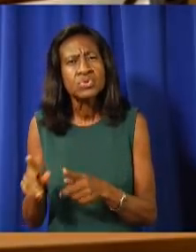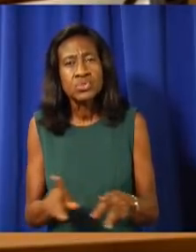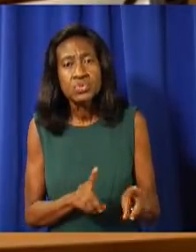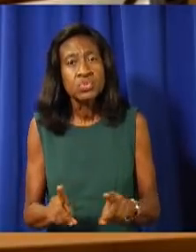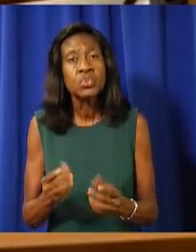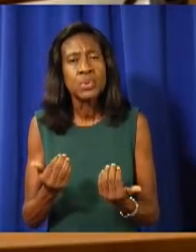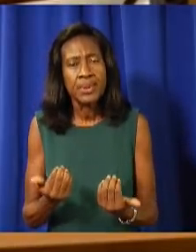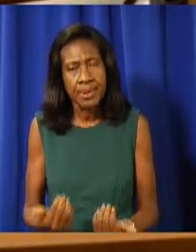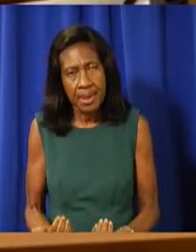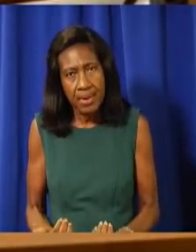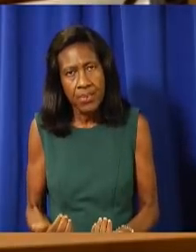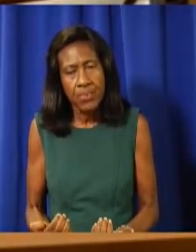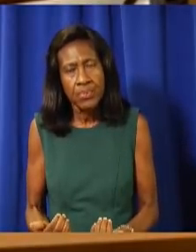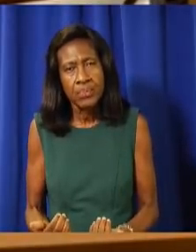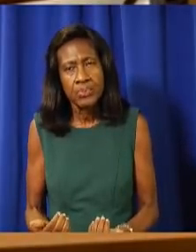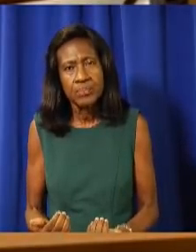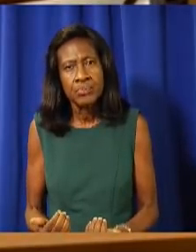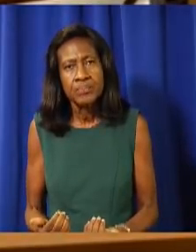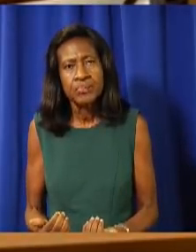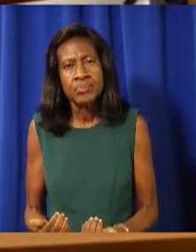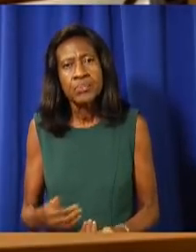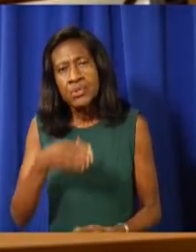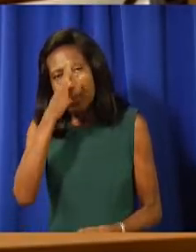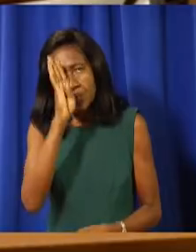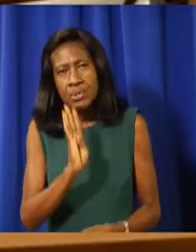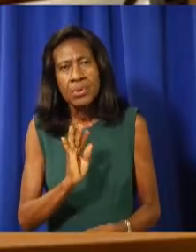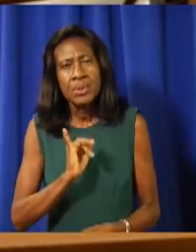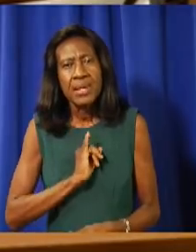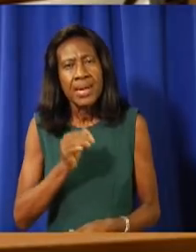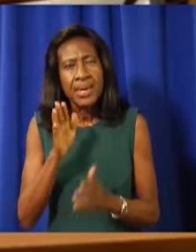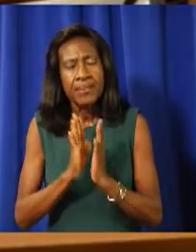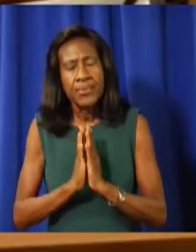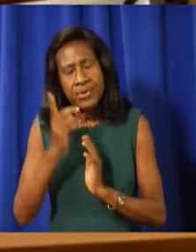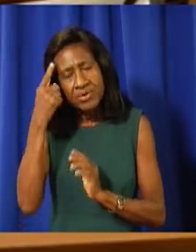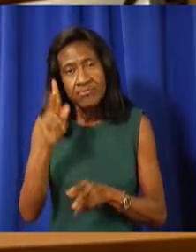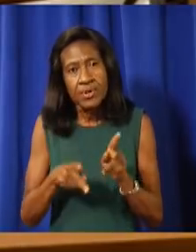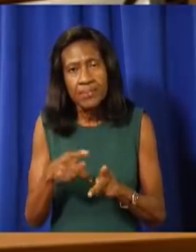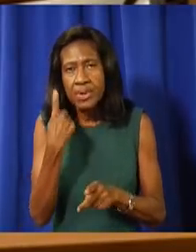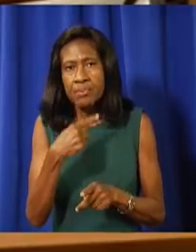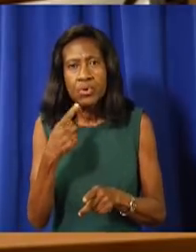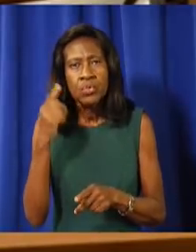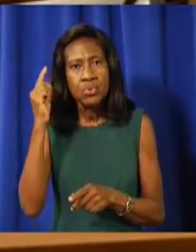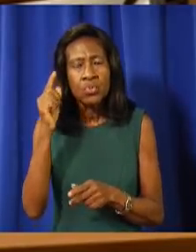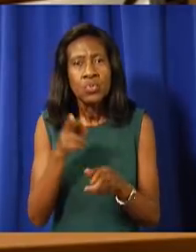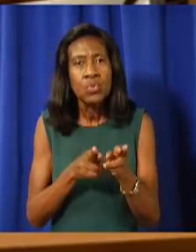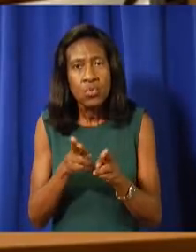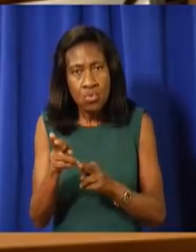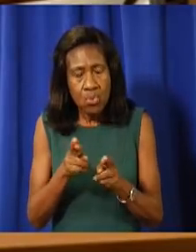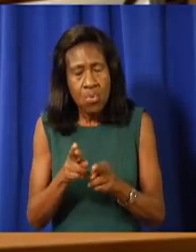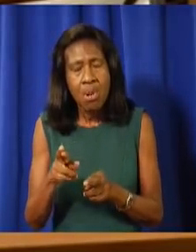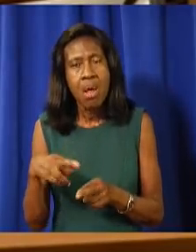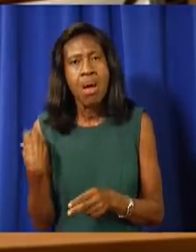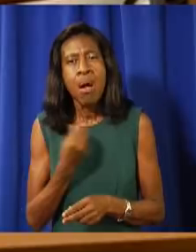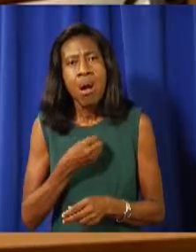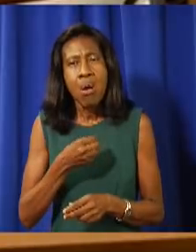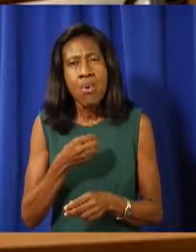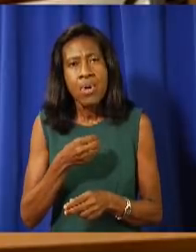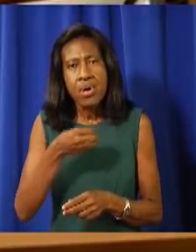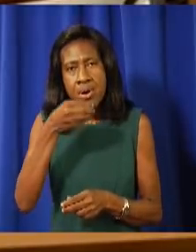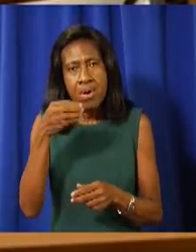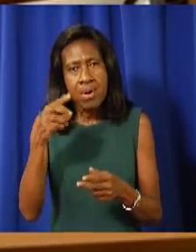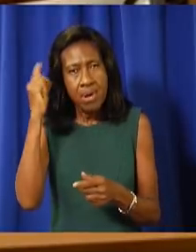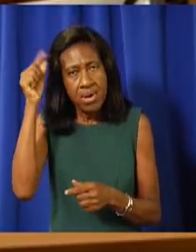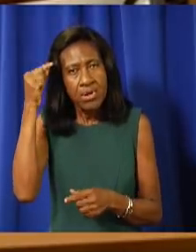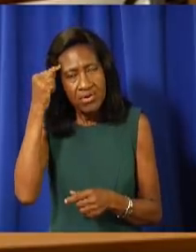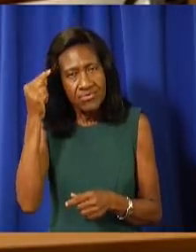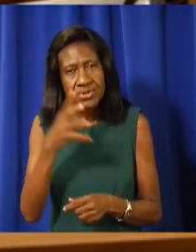and what is needed. God, I pray for those in governance, our leaders, our health practitioners. Please